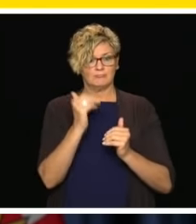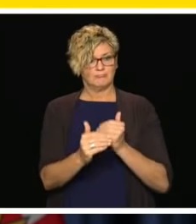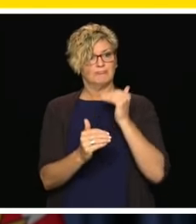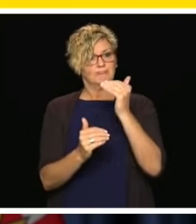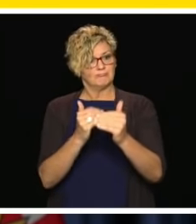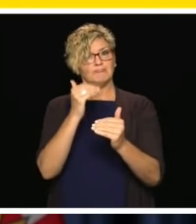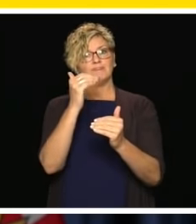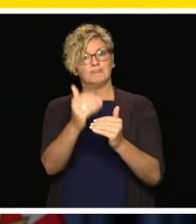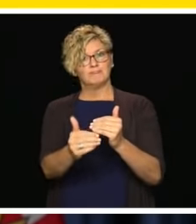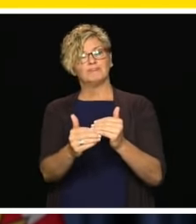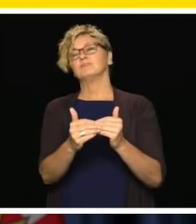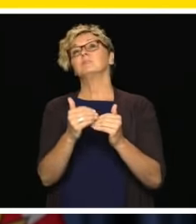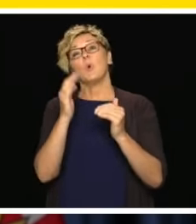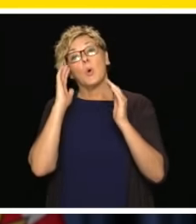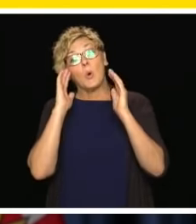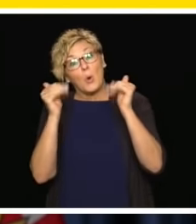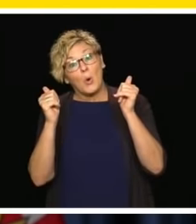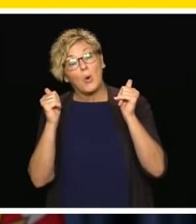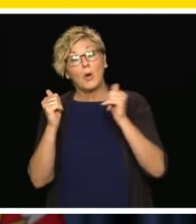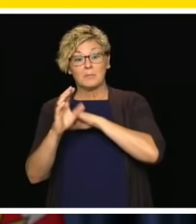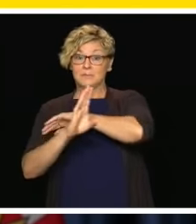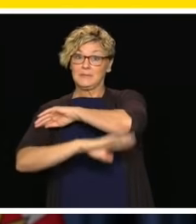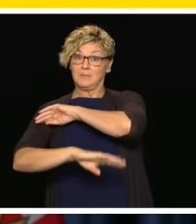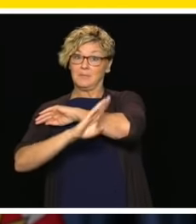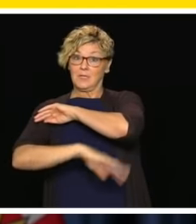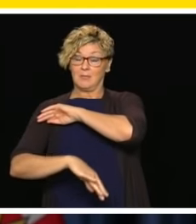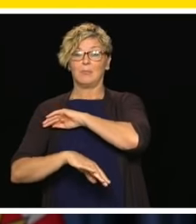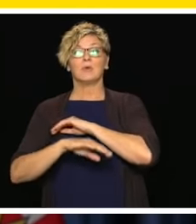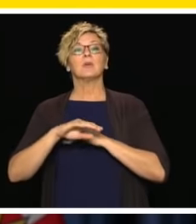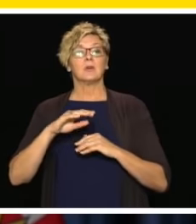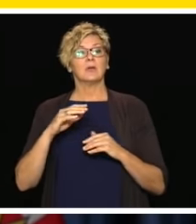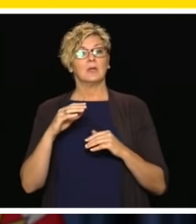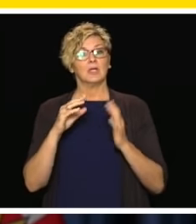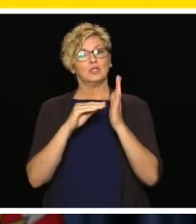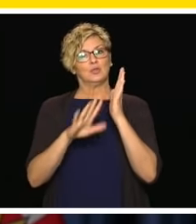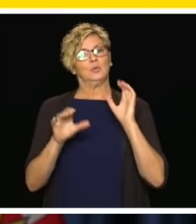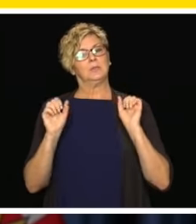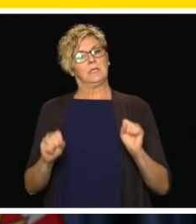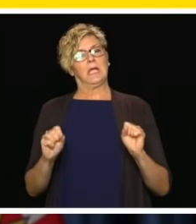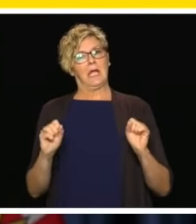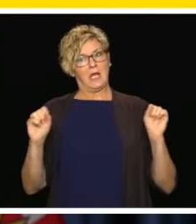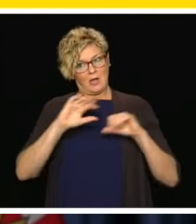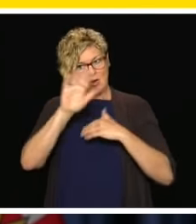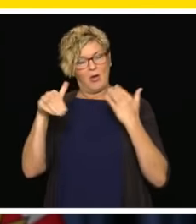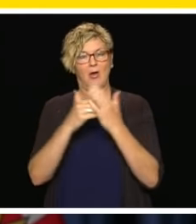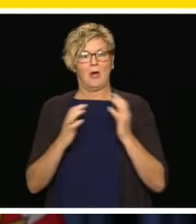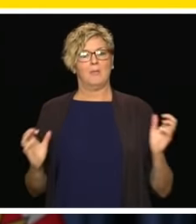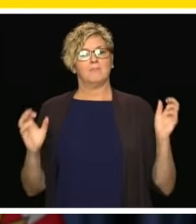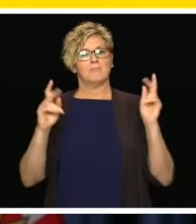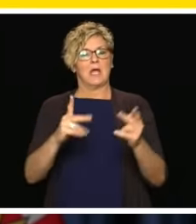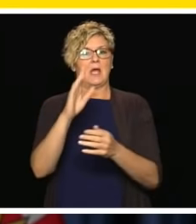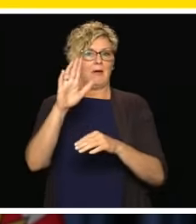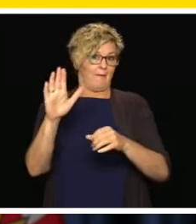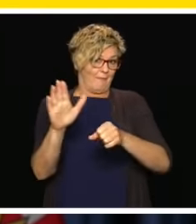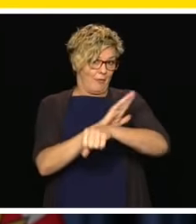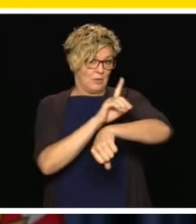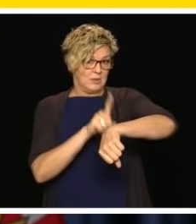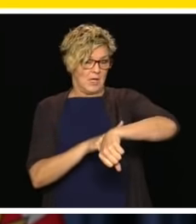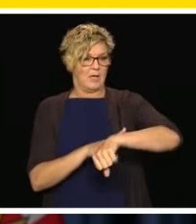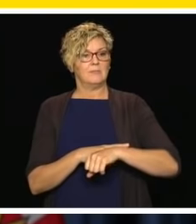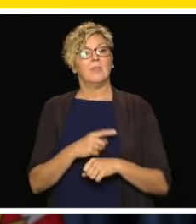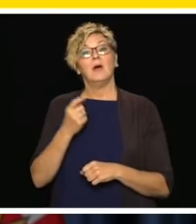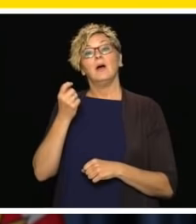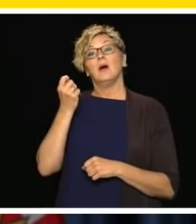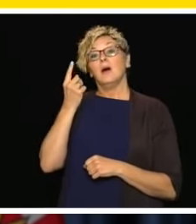the way for a return to full-time classes planned for September provided it is safe to do so. I am incredibly